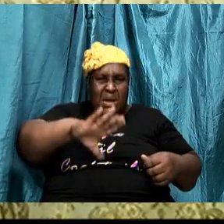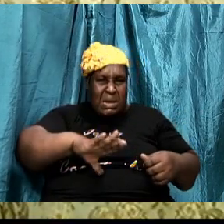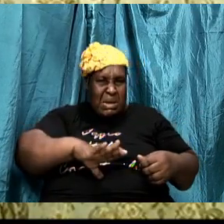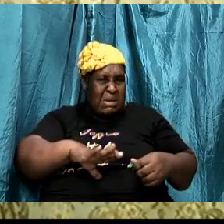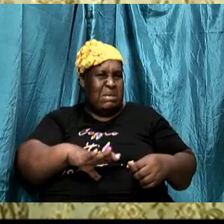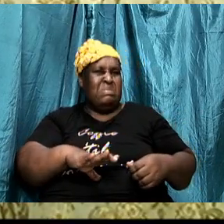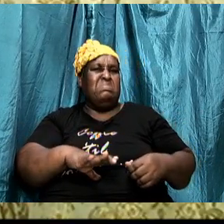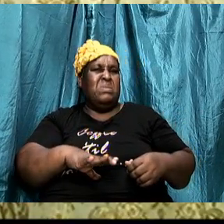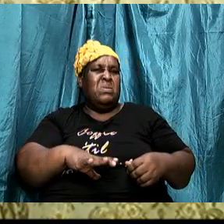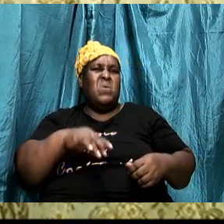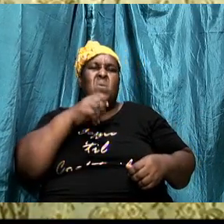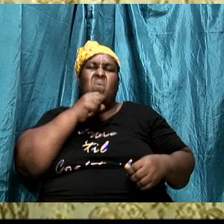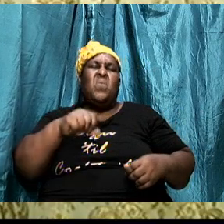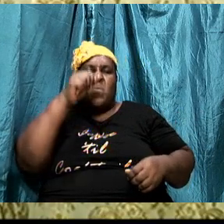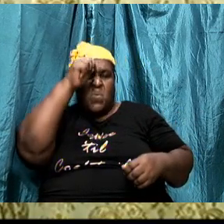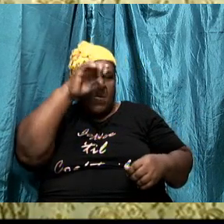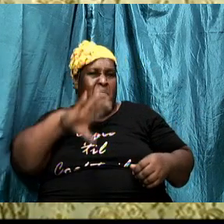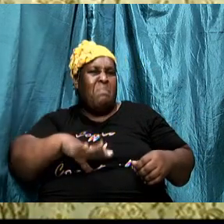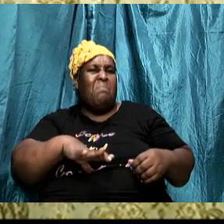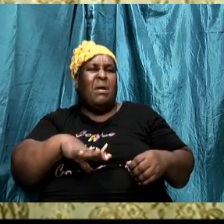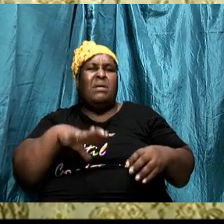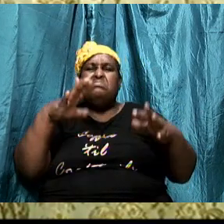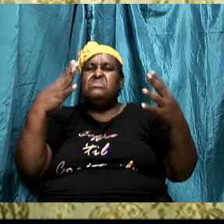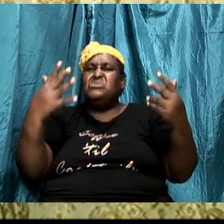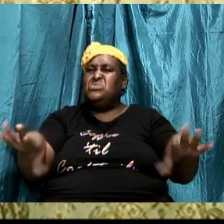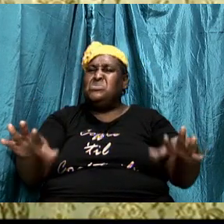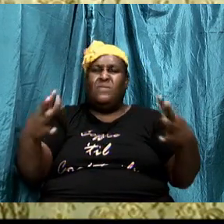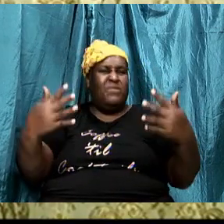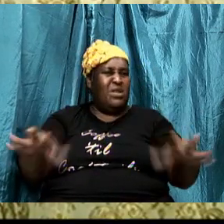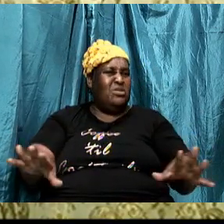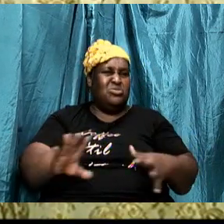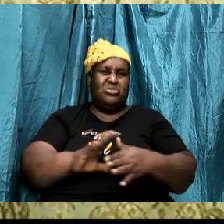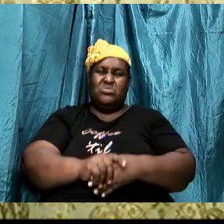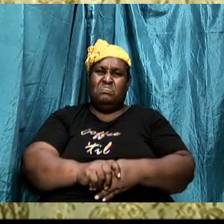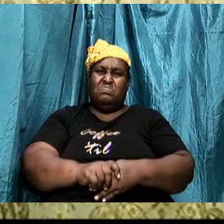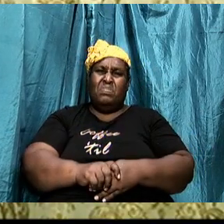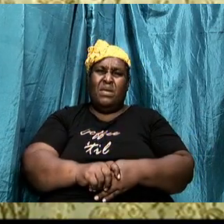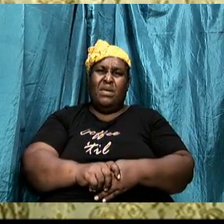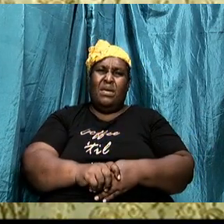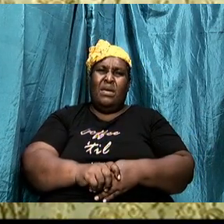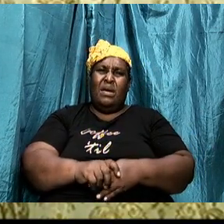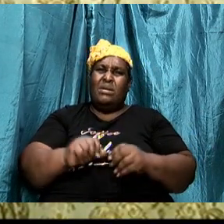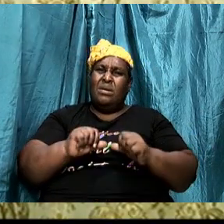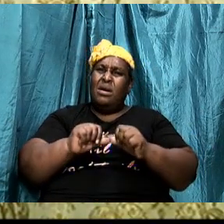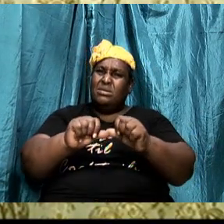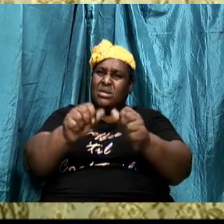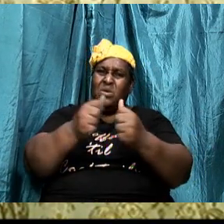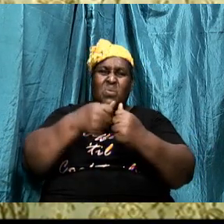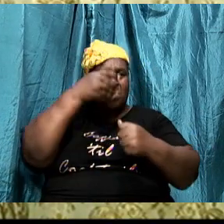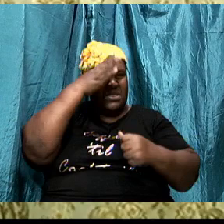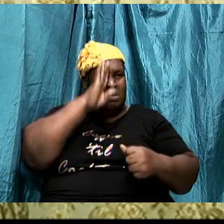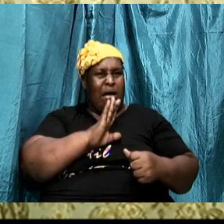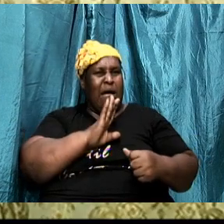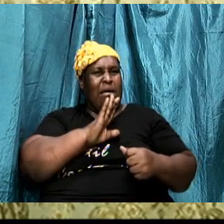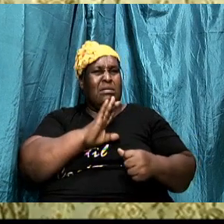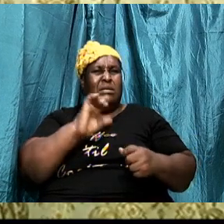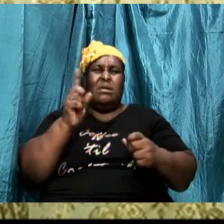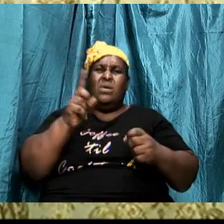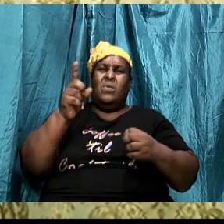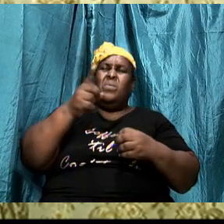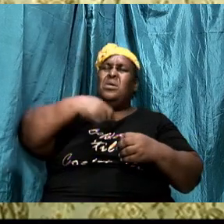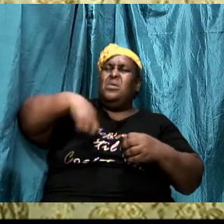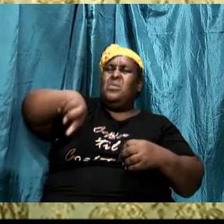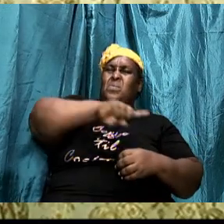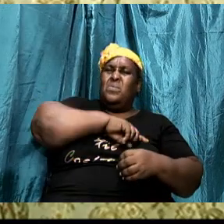think reshape our beliefs and get ourselves to the point where we are aligned in God and